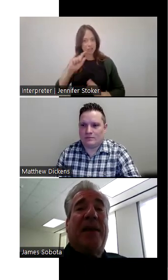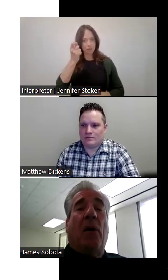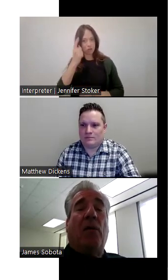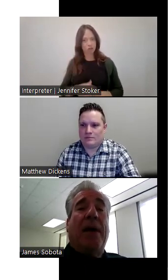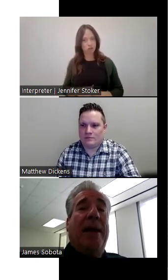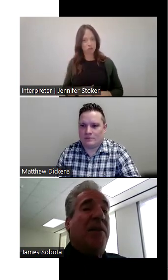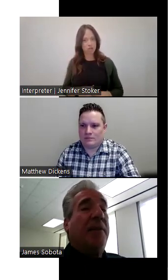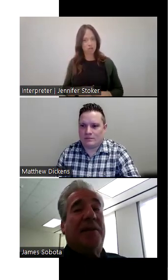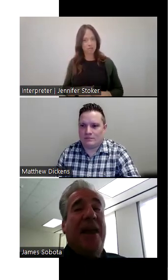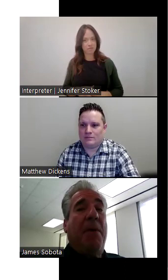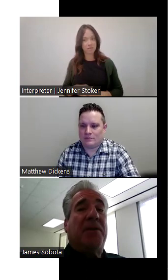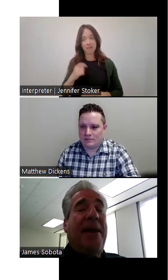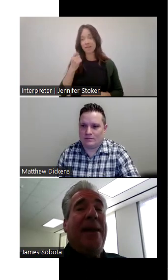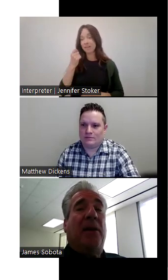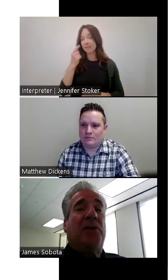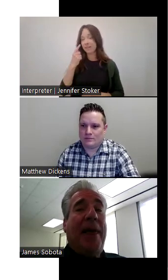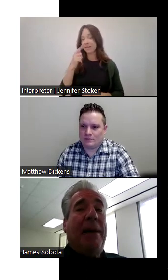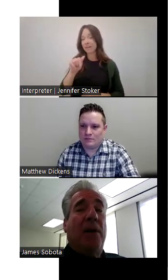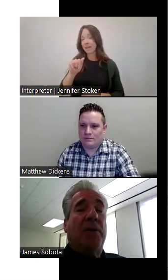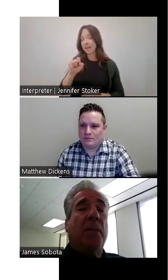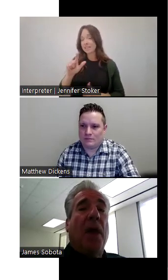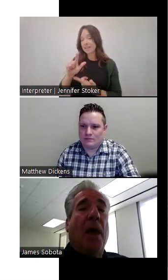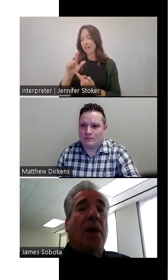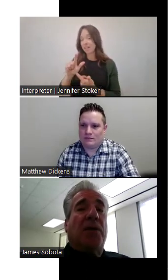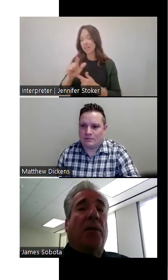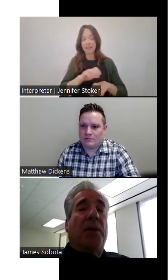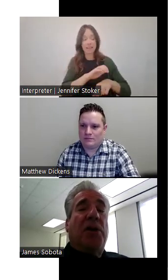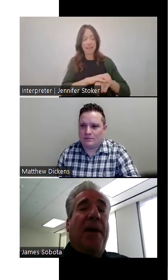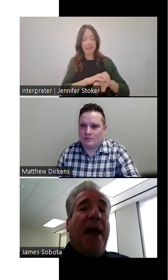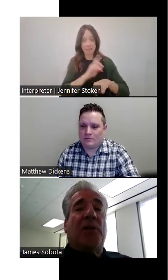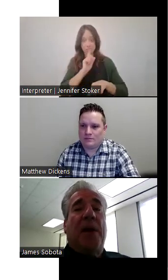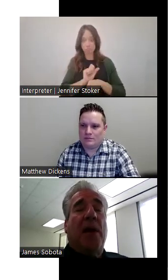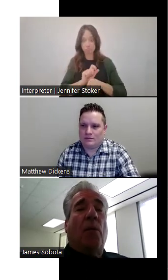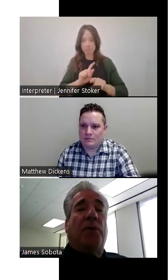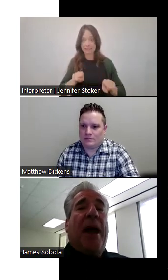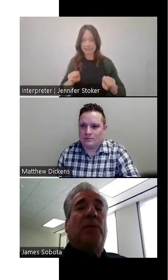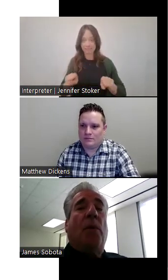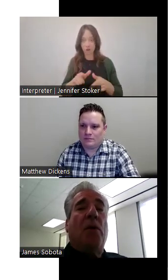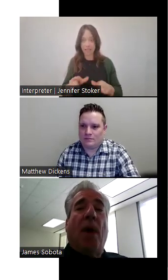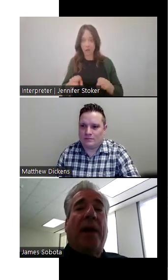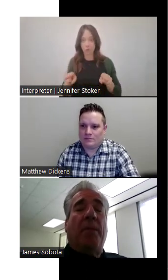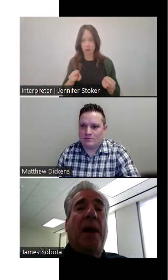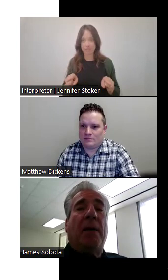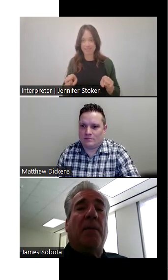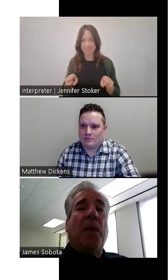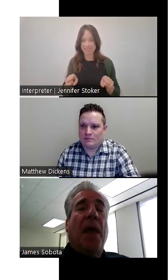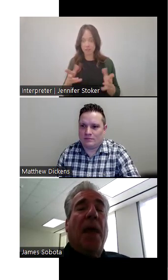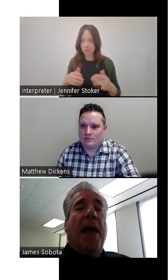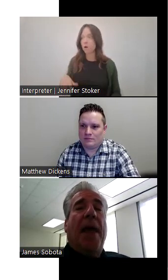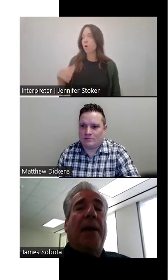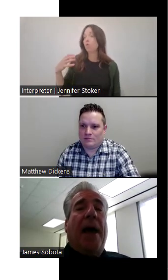ASL is not the same as the English language. So the chief asked me, well, James, what do you recommend?